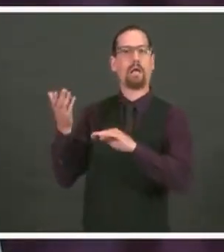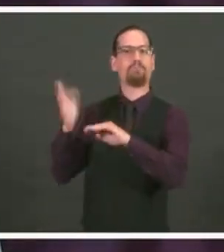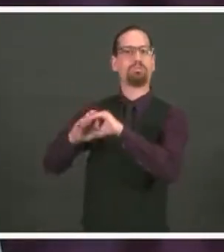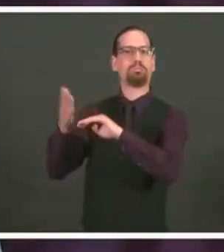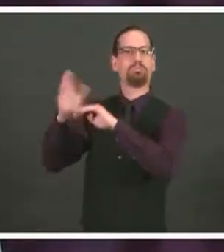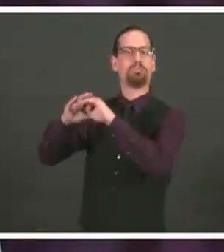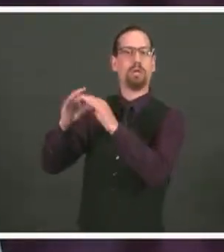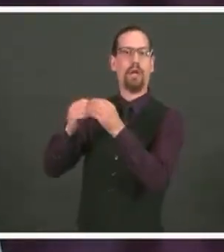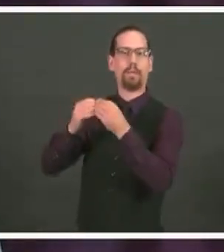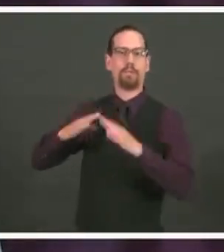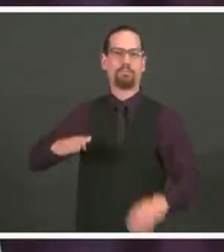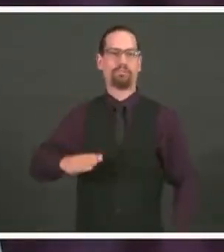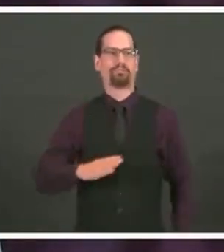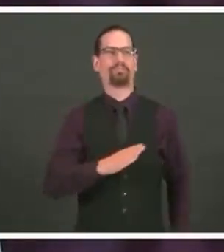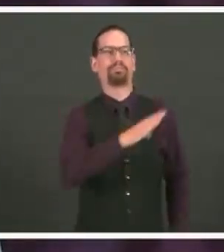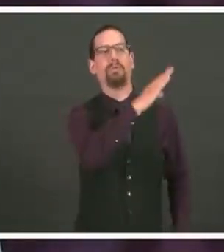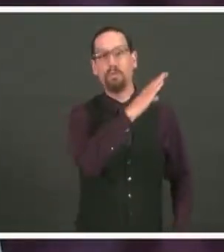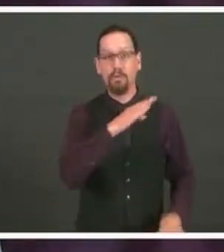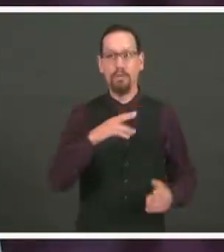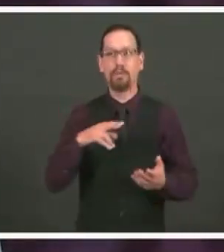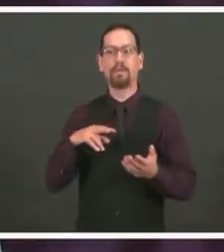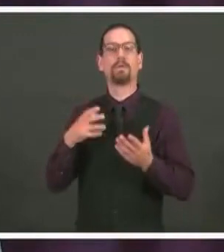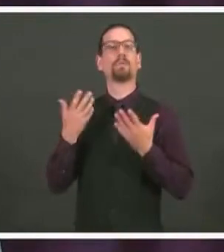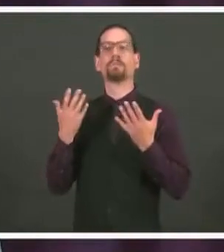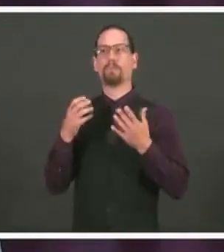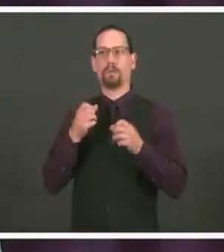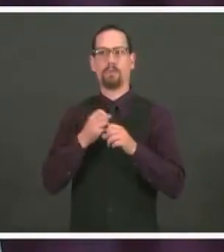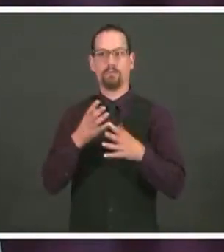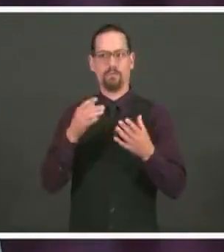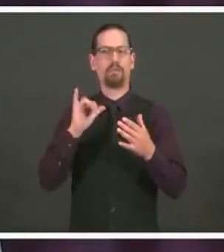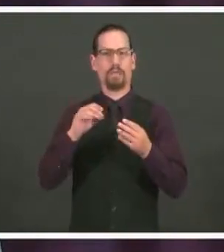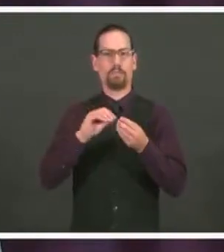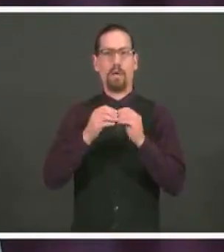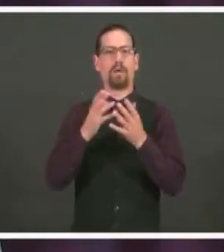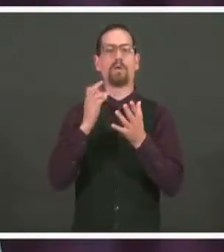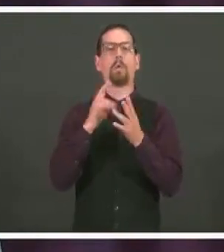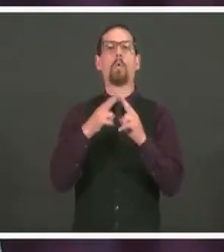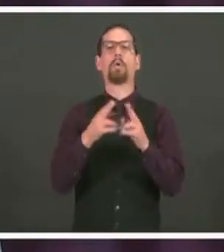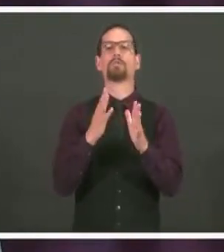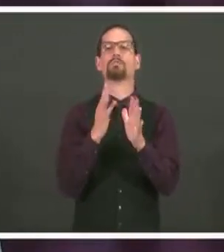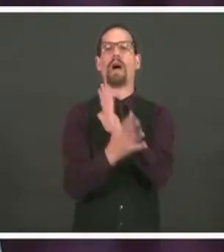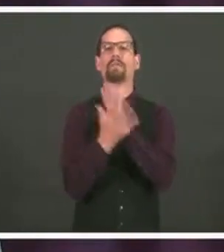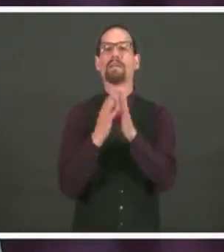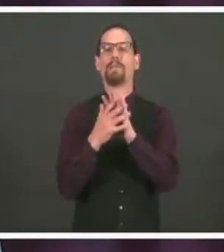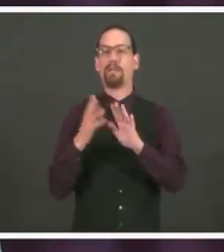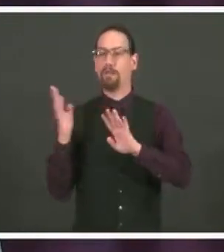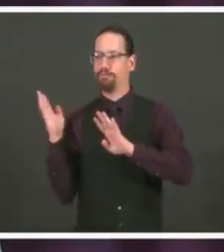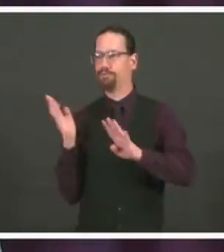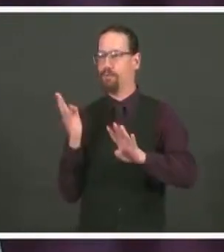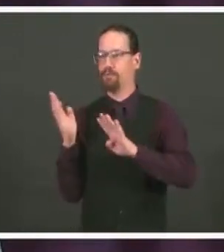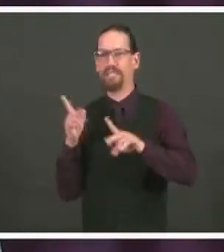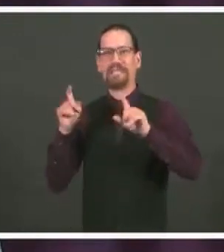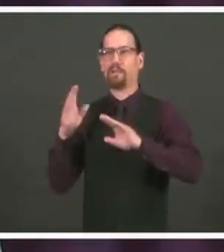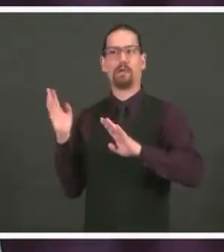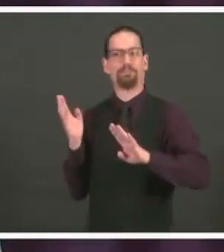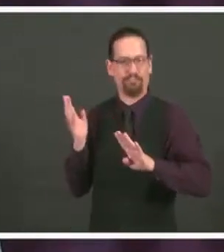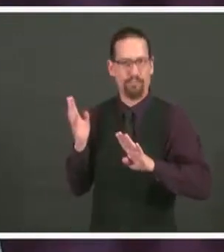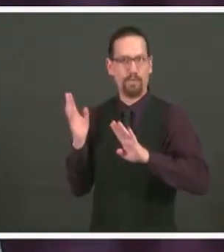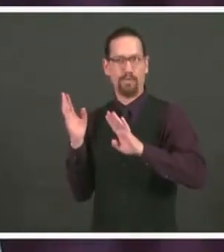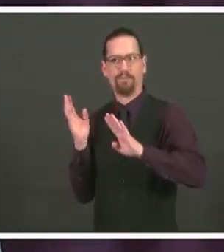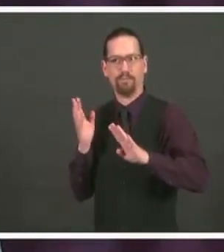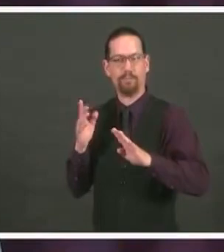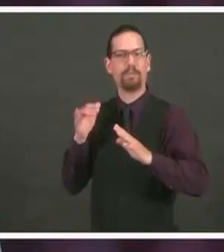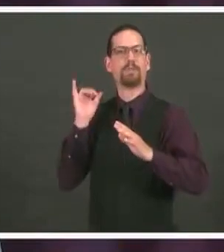it is causing the private commercial labs that send their testing